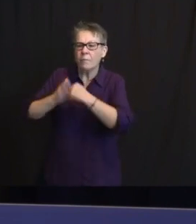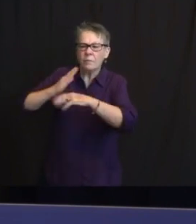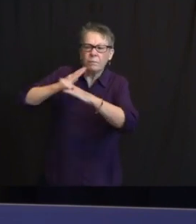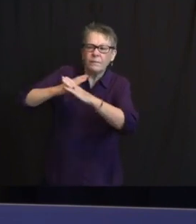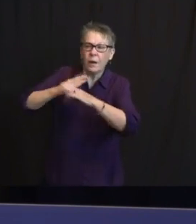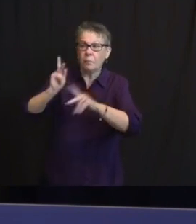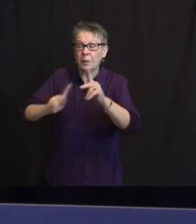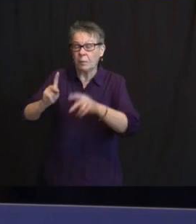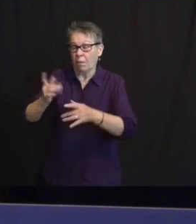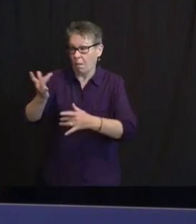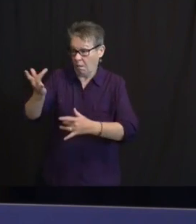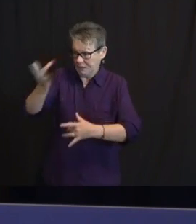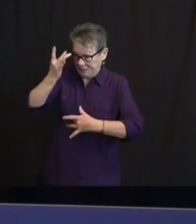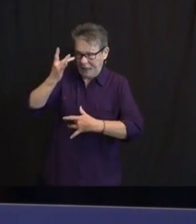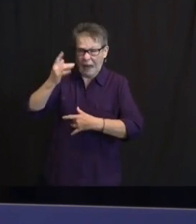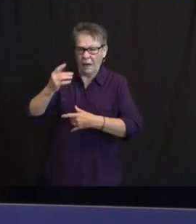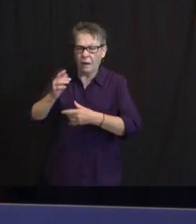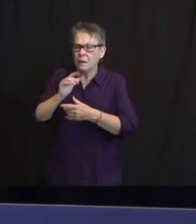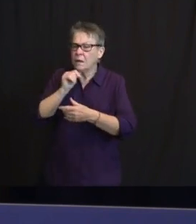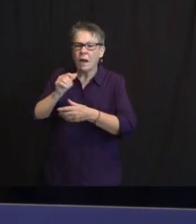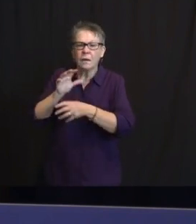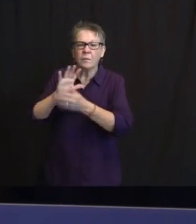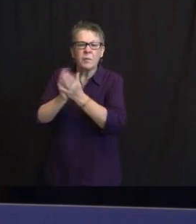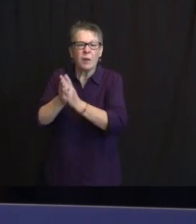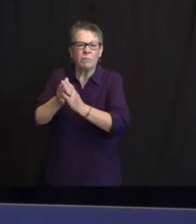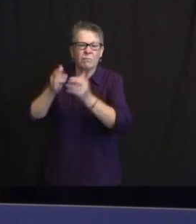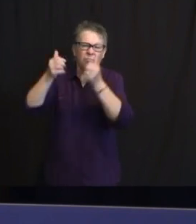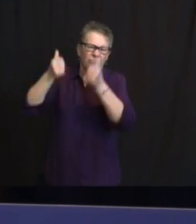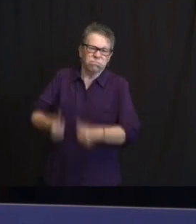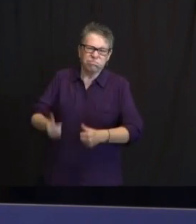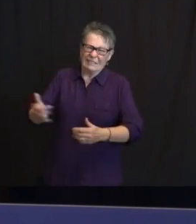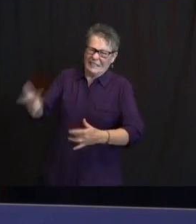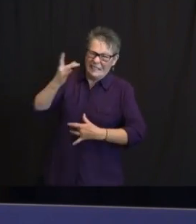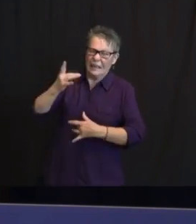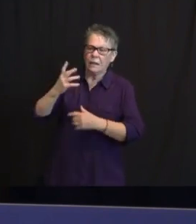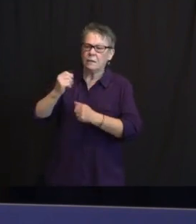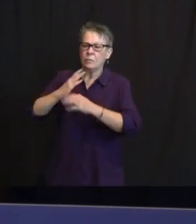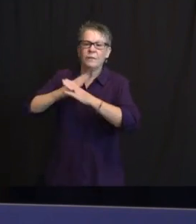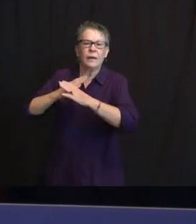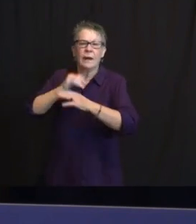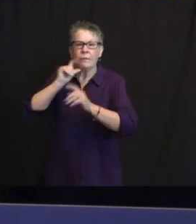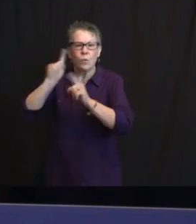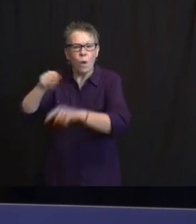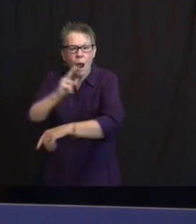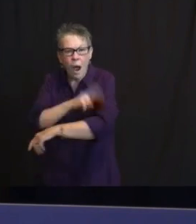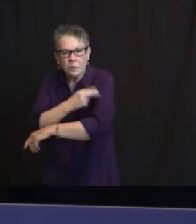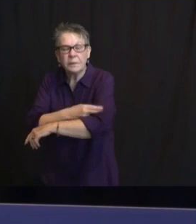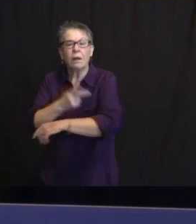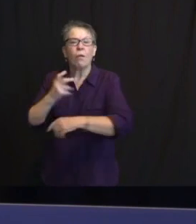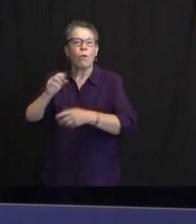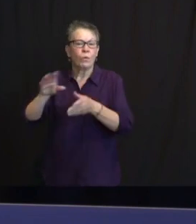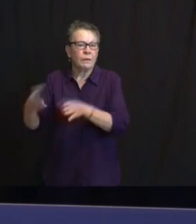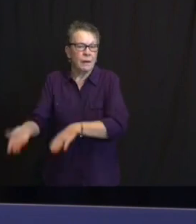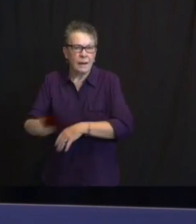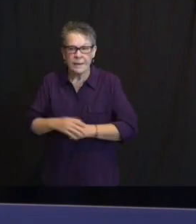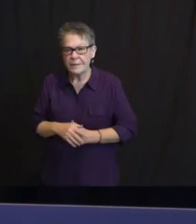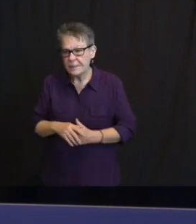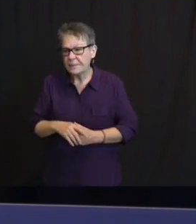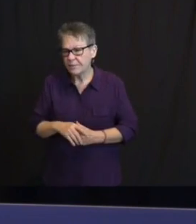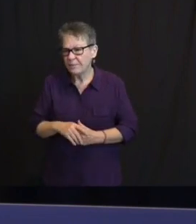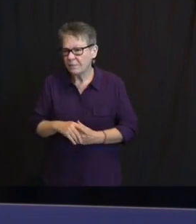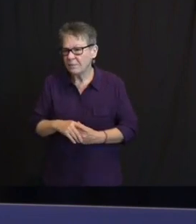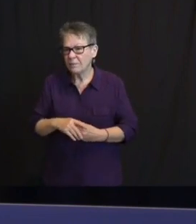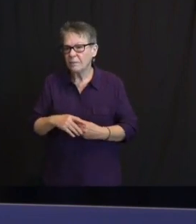HOSPITALIZATION WAS 93%. THE EFFICACY AGAINST SEVERE ILLNESS REMAINED HIGH